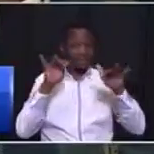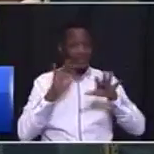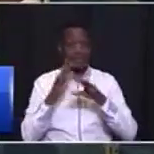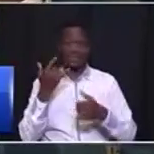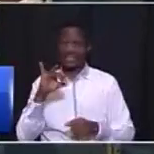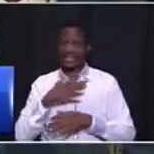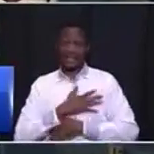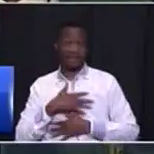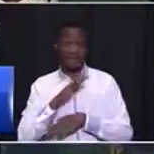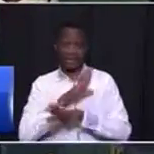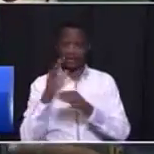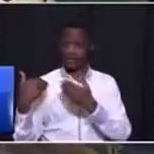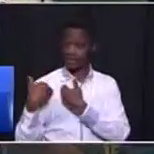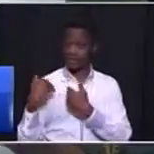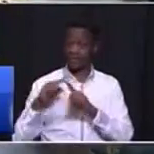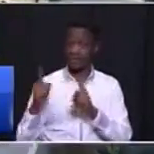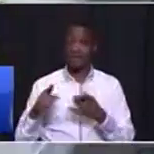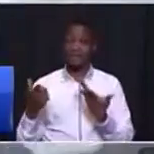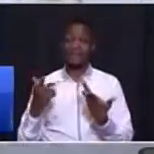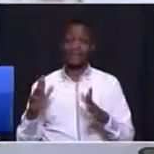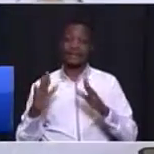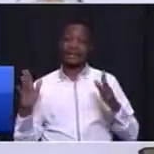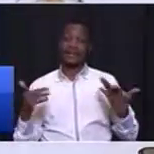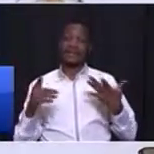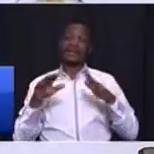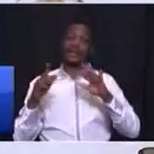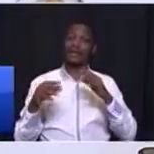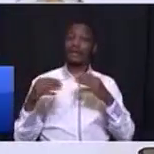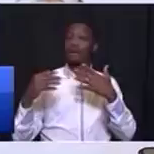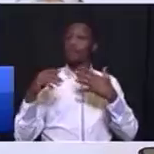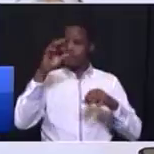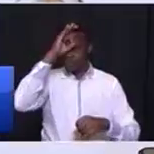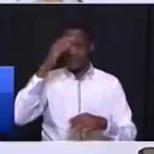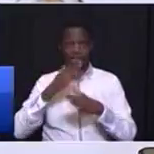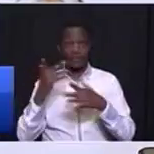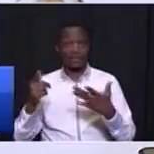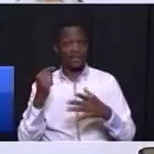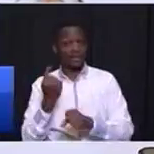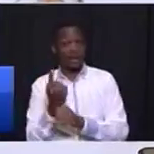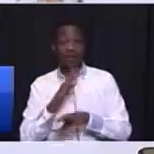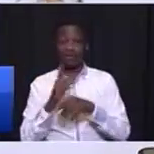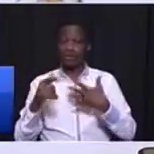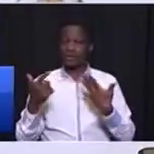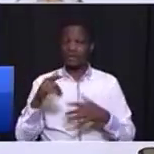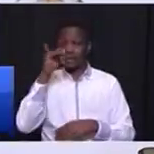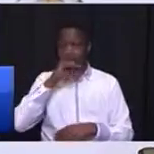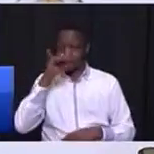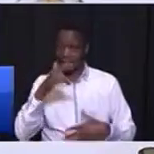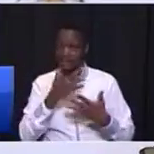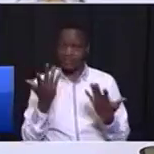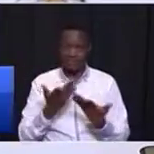feel unsafe, but the police are working in Houten, and the criminals have nowhere to wait, to hide.